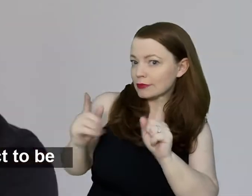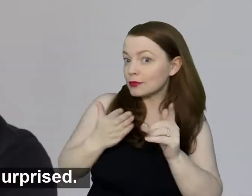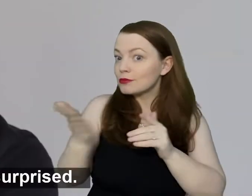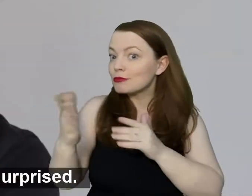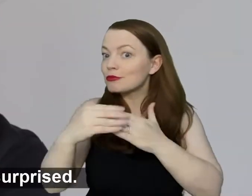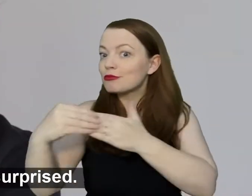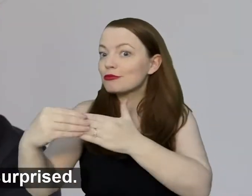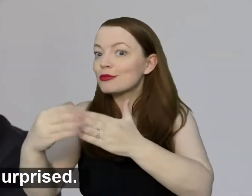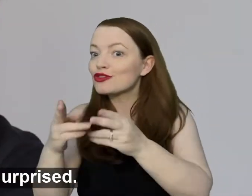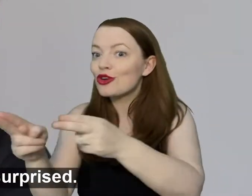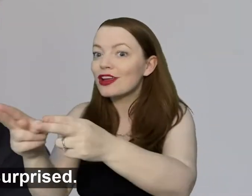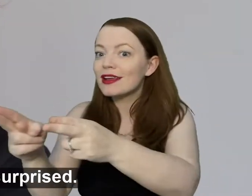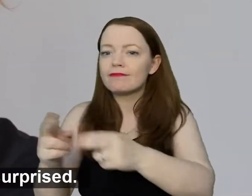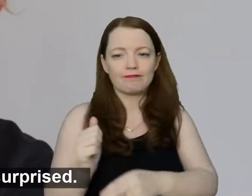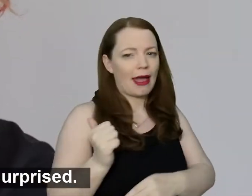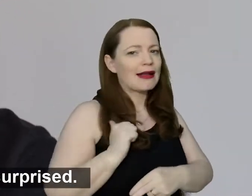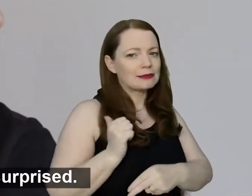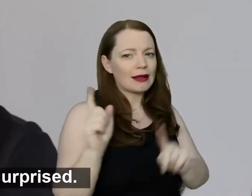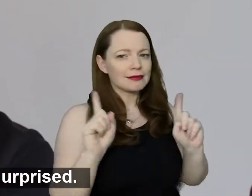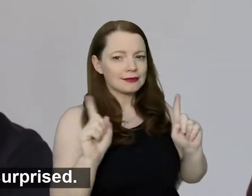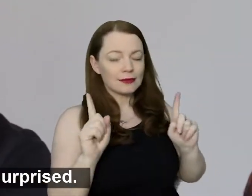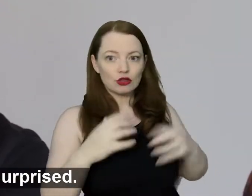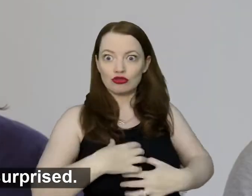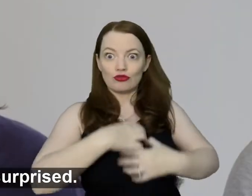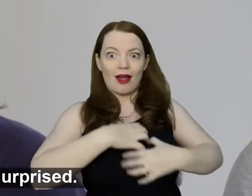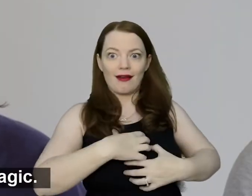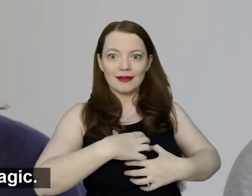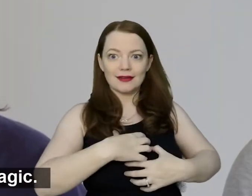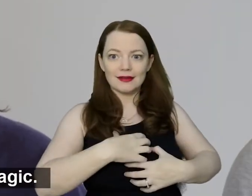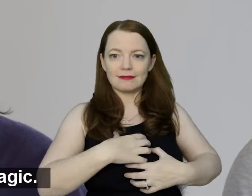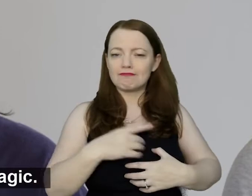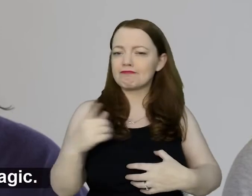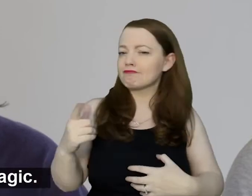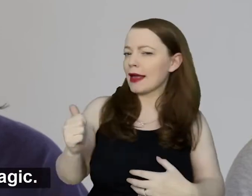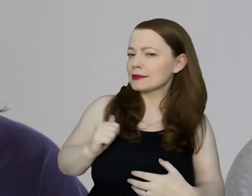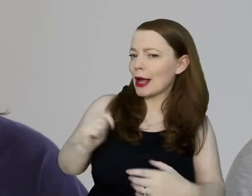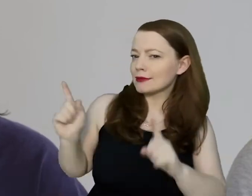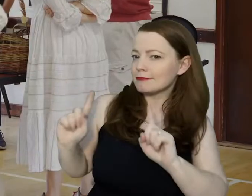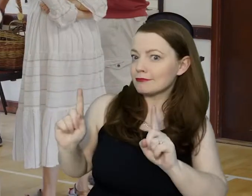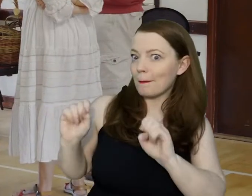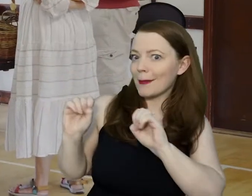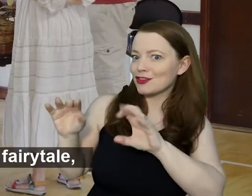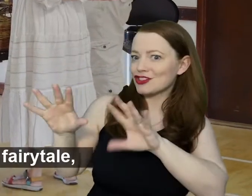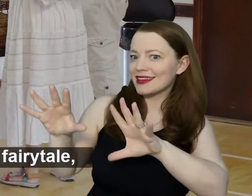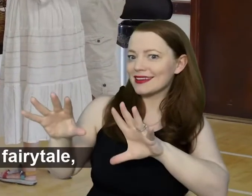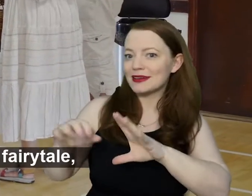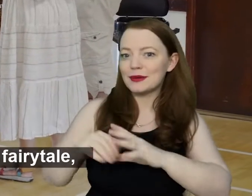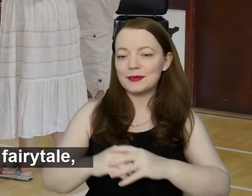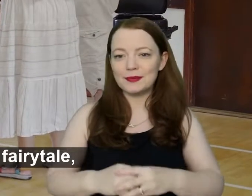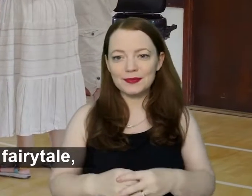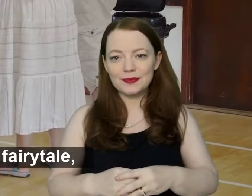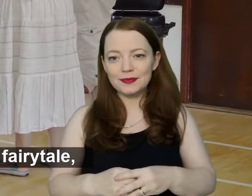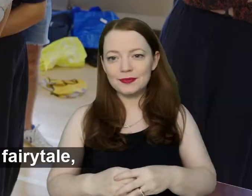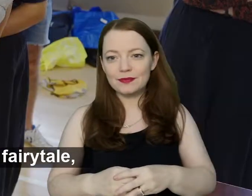journey. They should expect to be really surprised. Audiences should expect magic. To